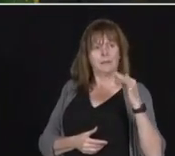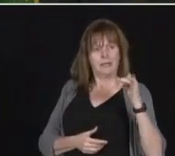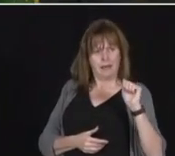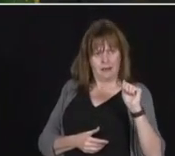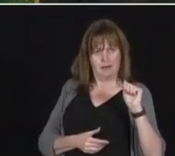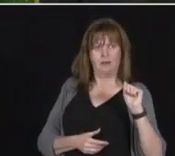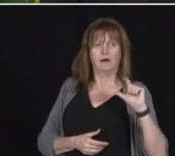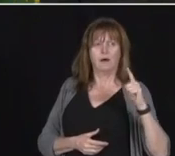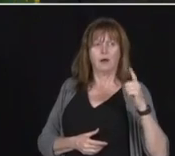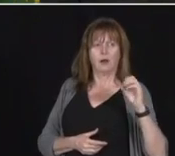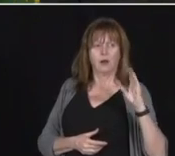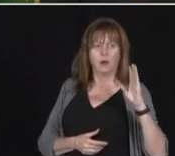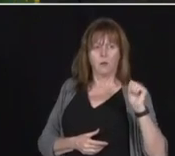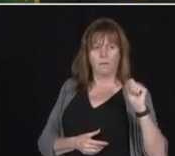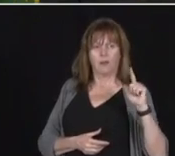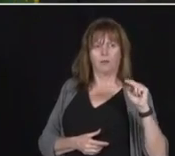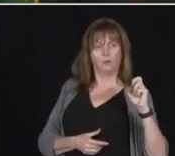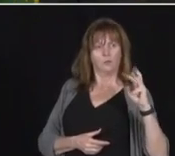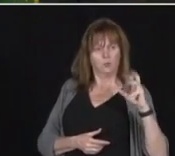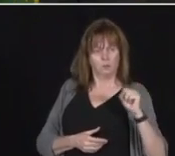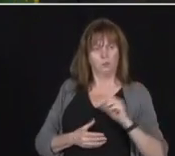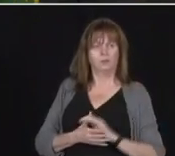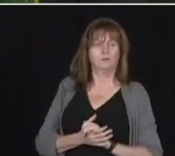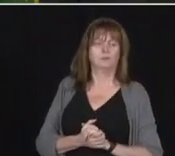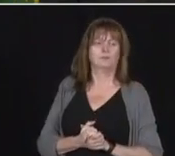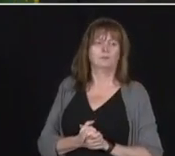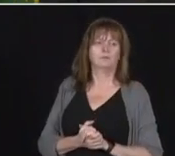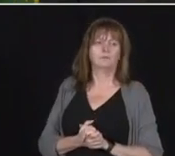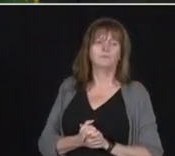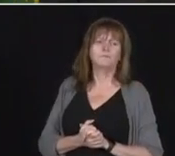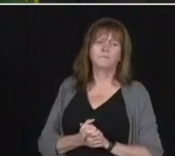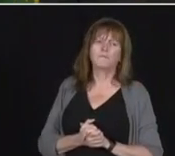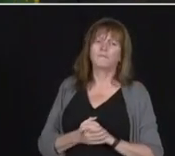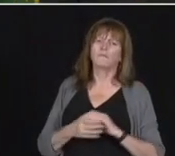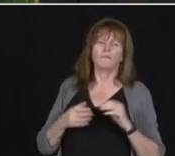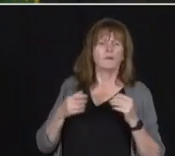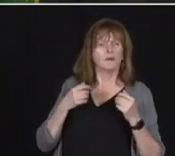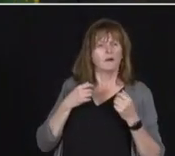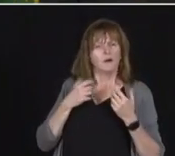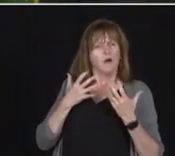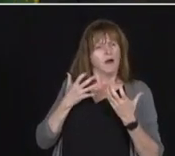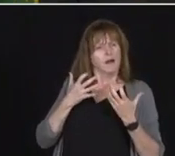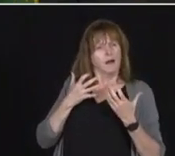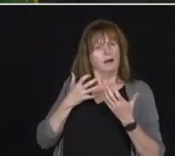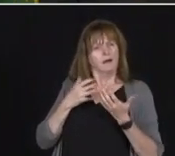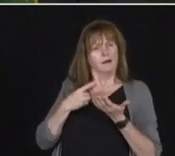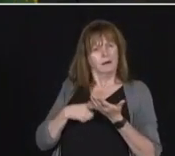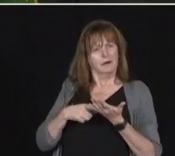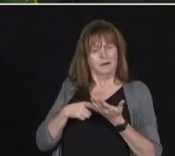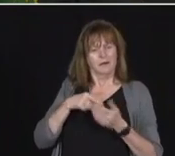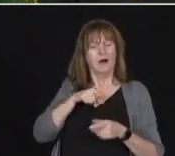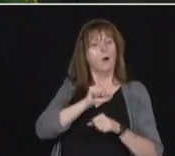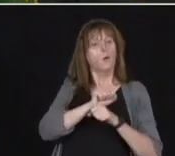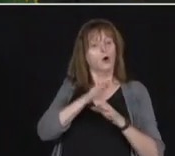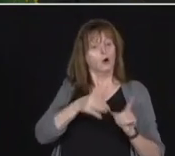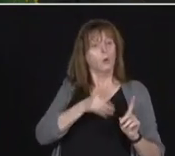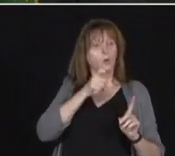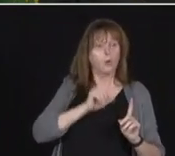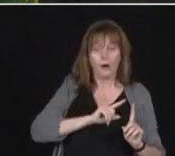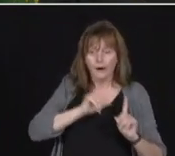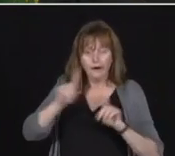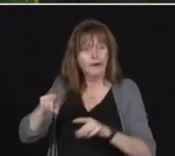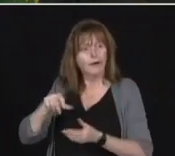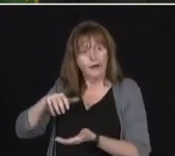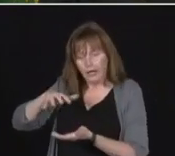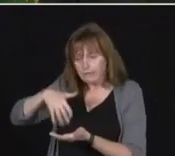Hi there, Premier. Hi, Cynthia. I'd like to talk more about the migrant workers. And I guess my question is, I've